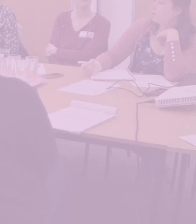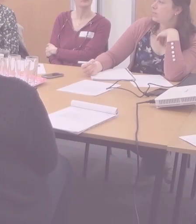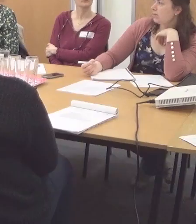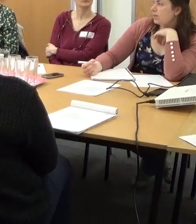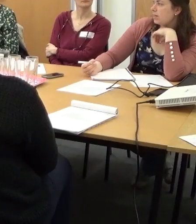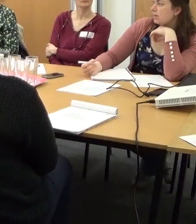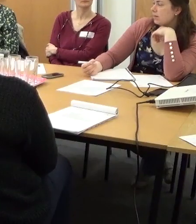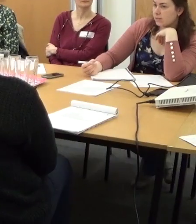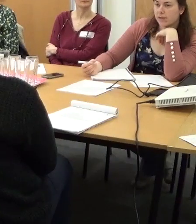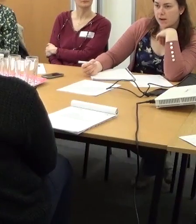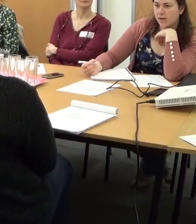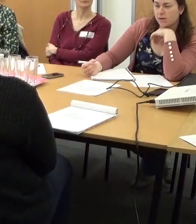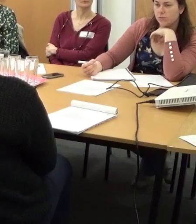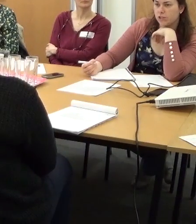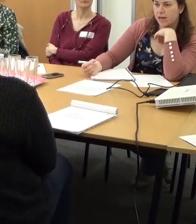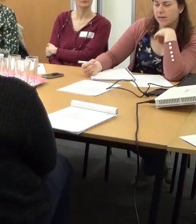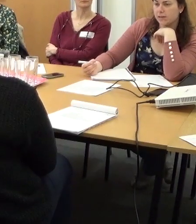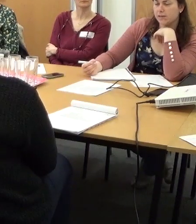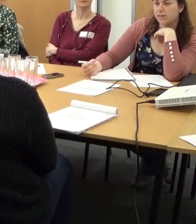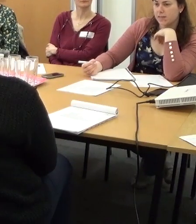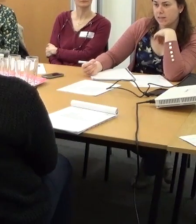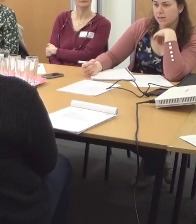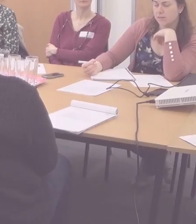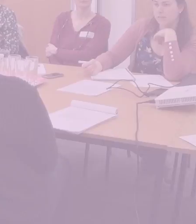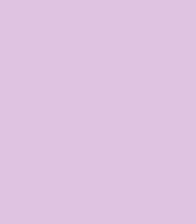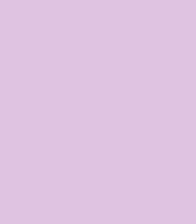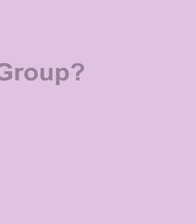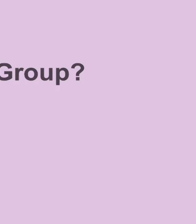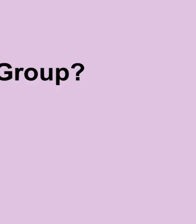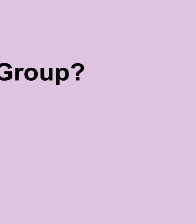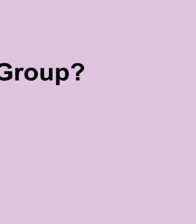I would definitely look into it in Harrit and I will check settings.